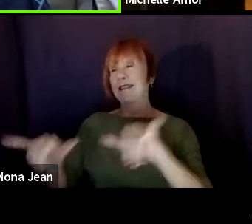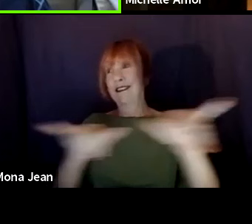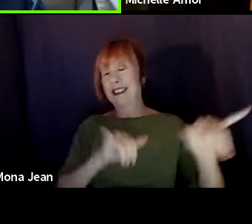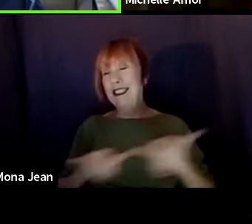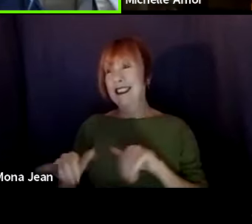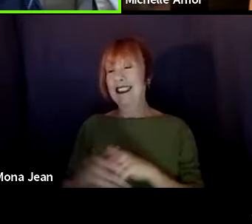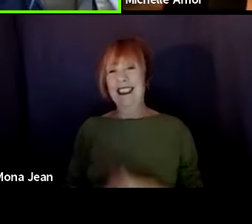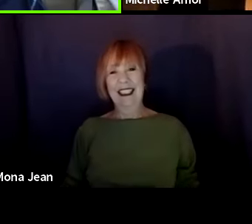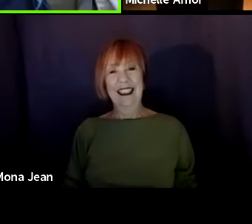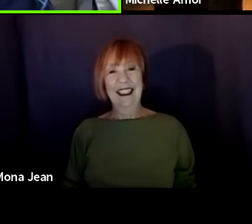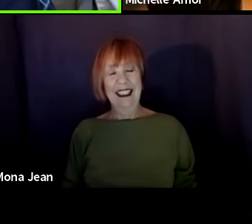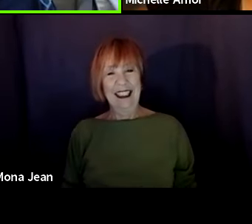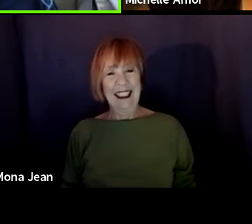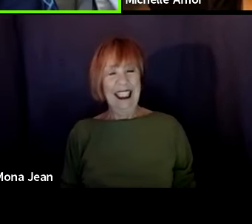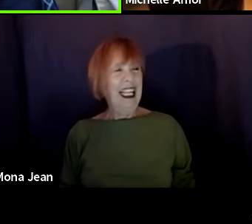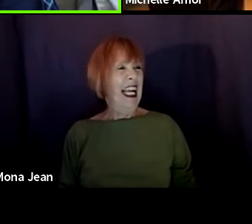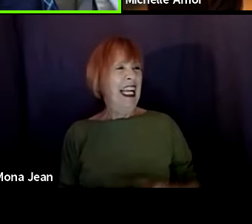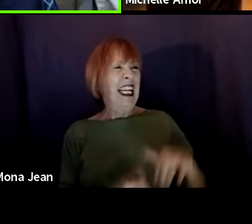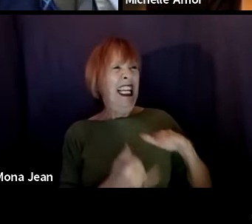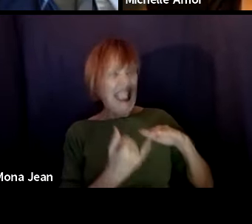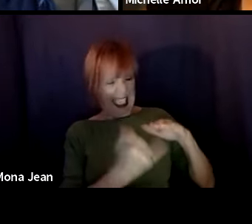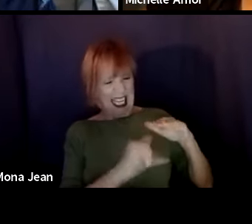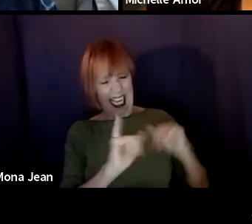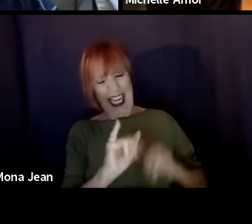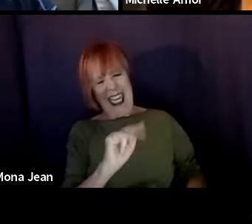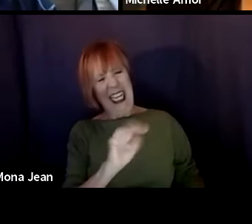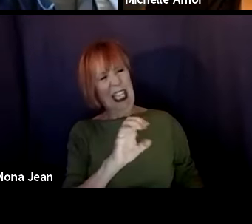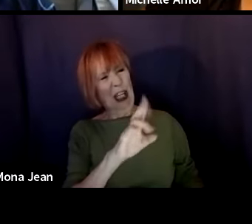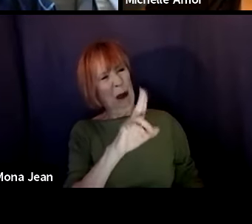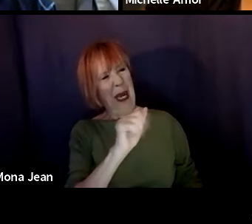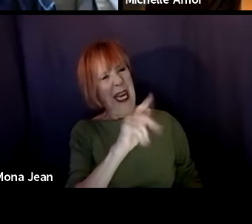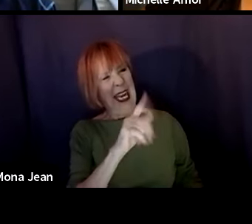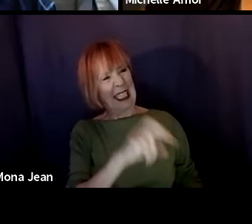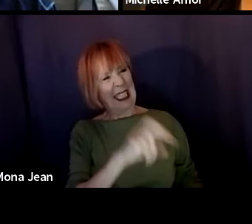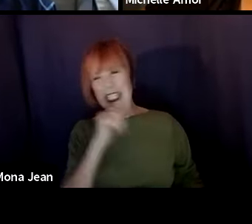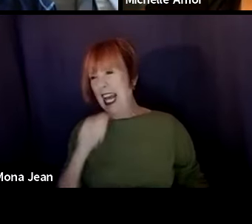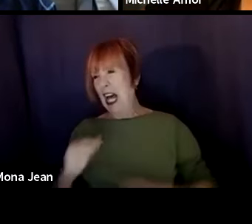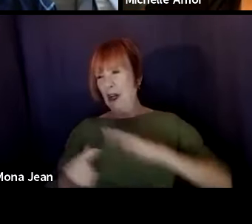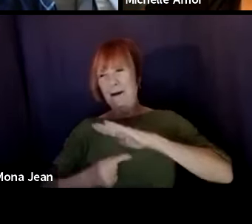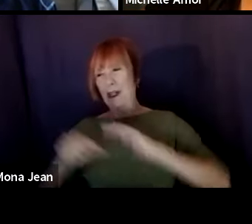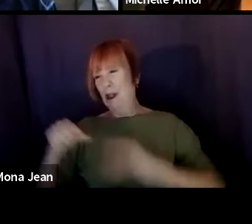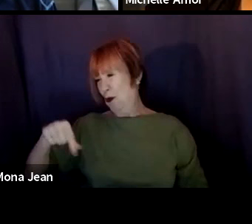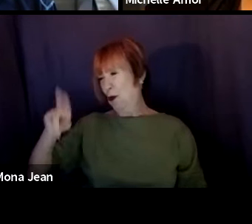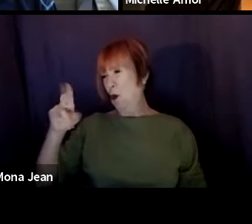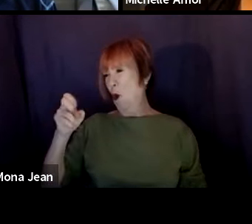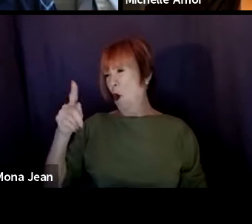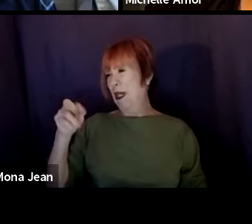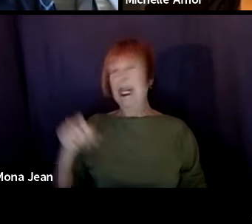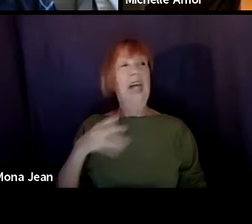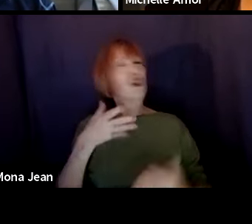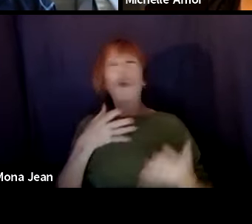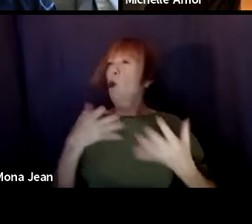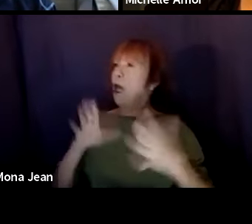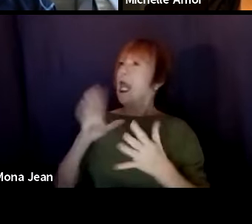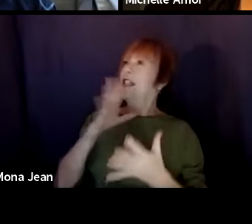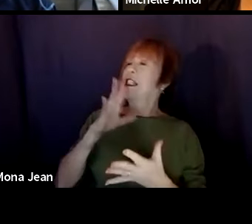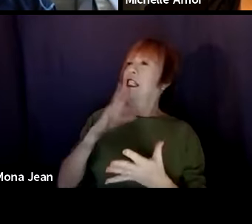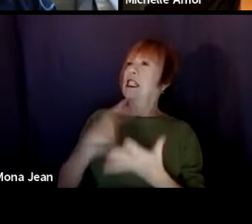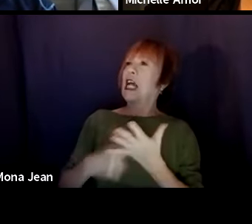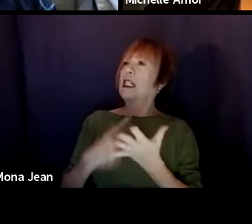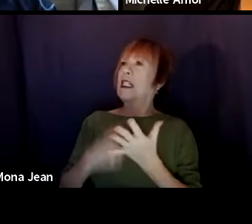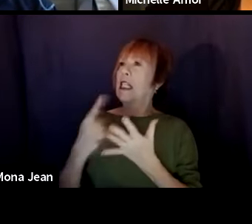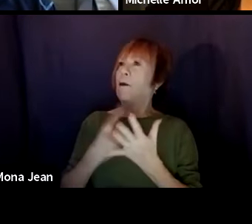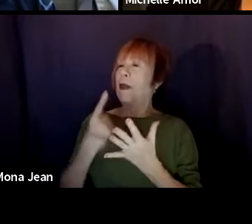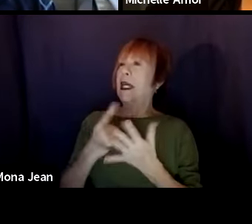about incubation rather than quarantine. Let's talk about something fun for the next hour. How to make screenplays. But first, give me